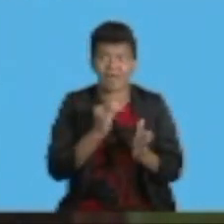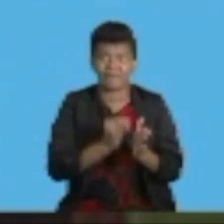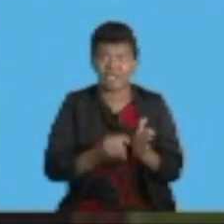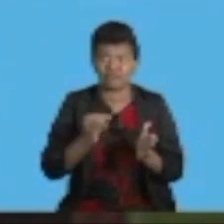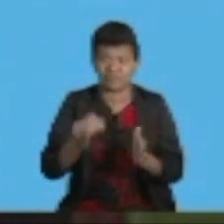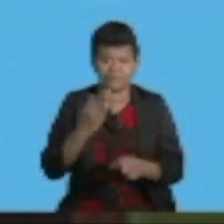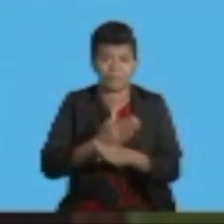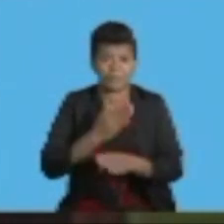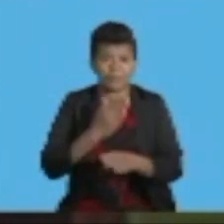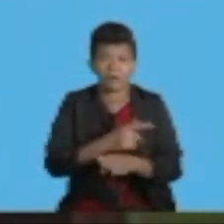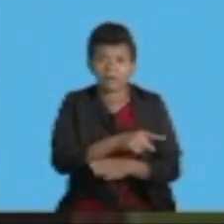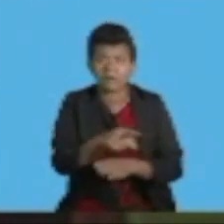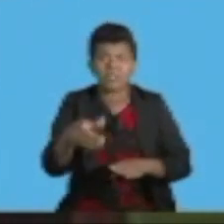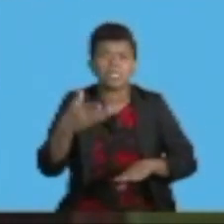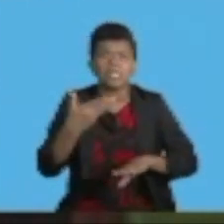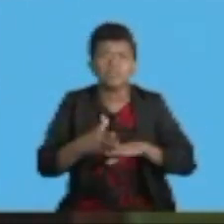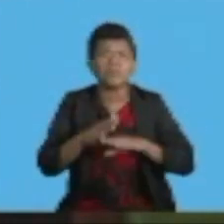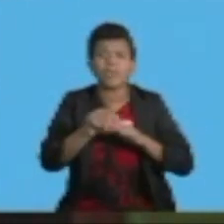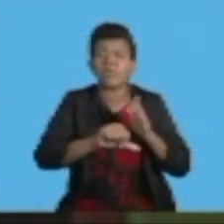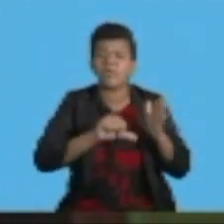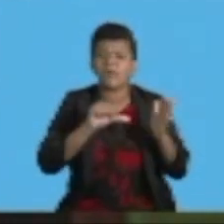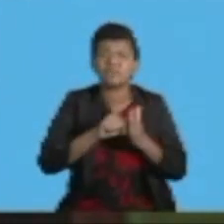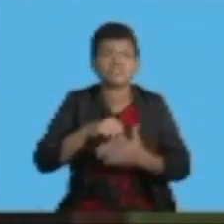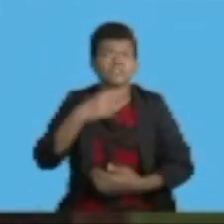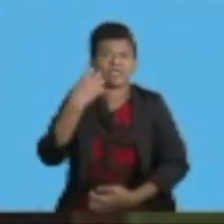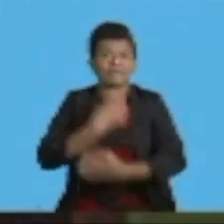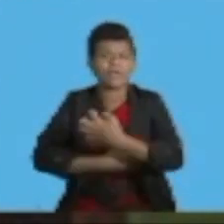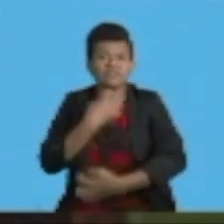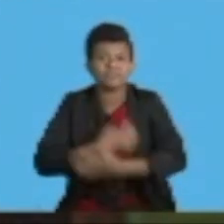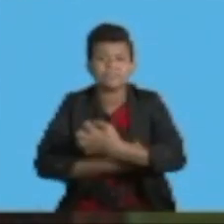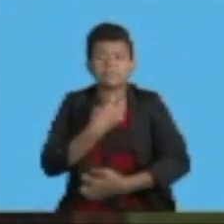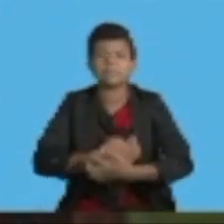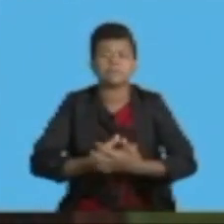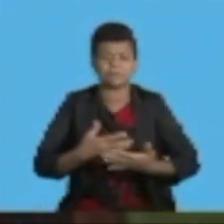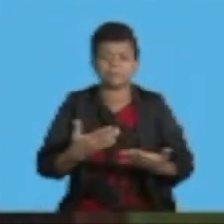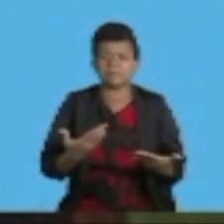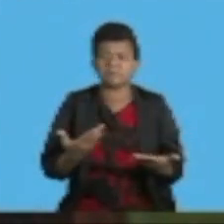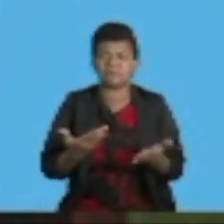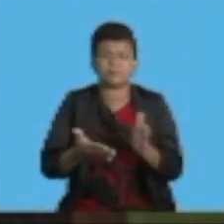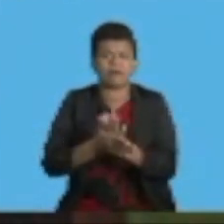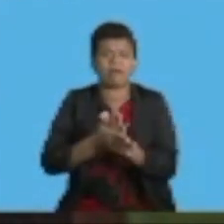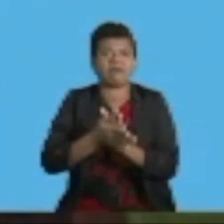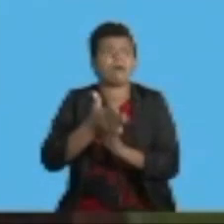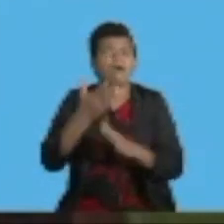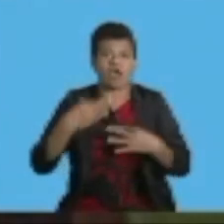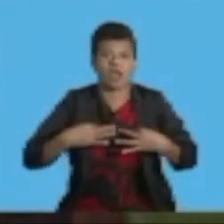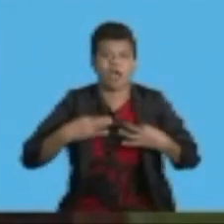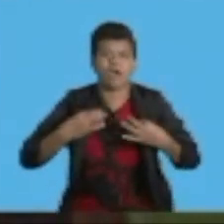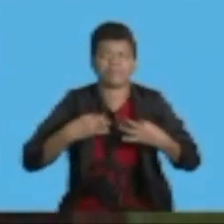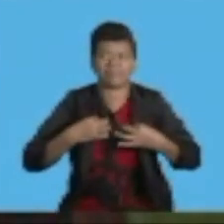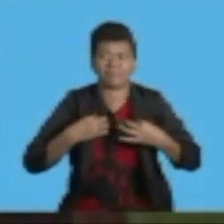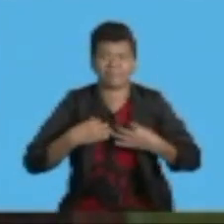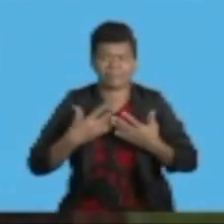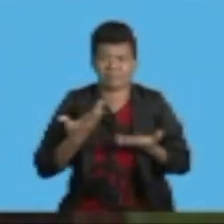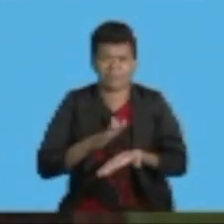new age manufacturing and high, and retail, to support our tourism sector.